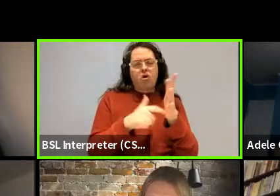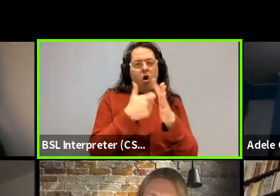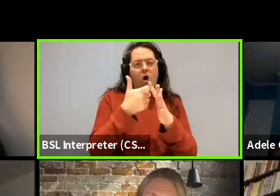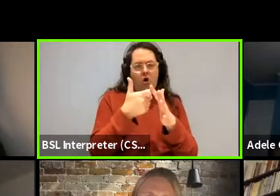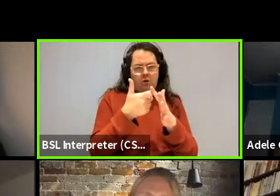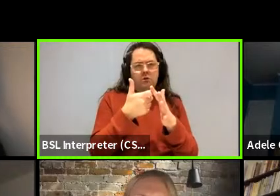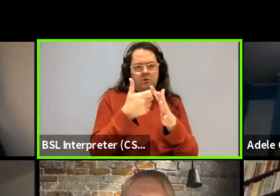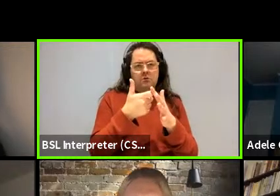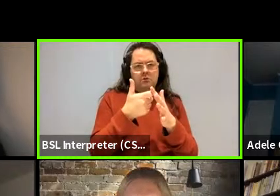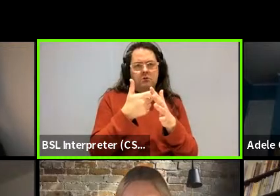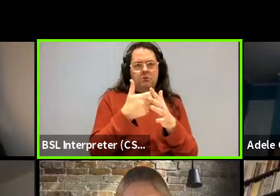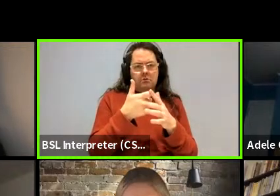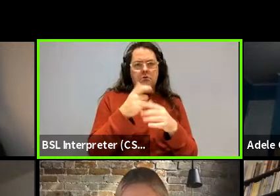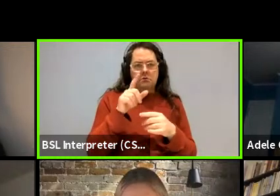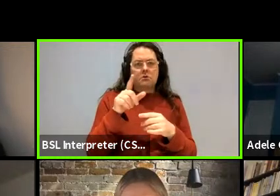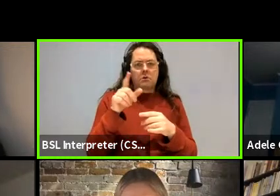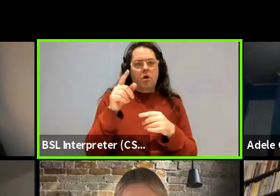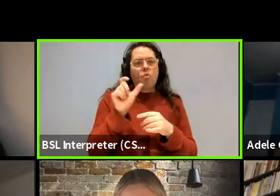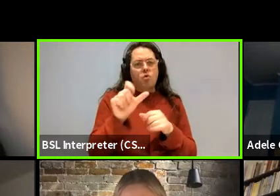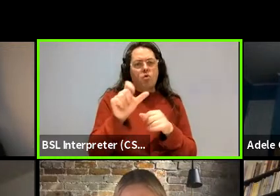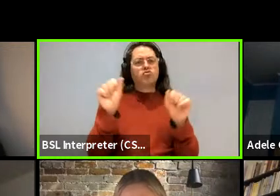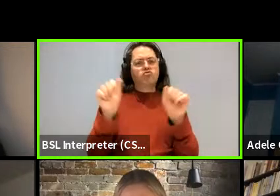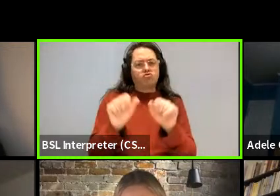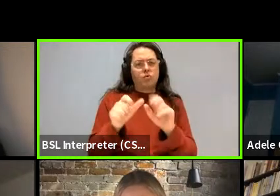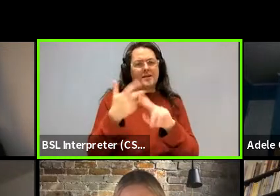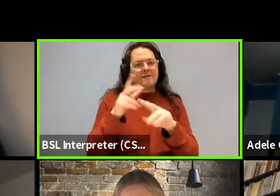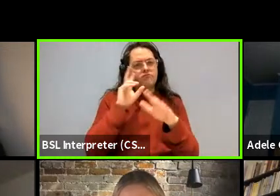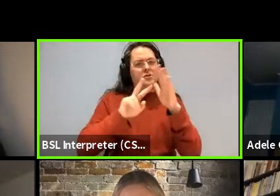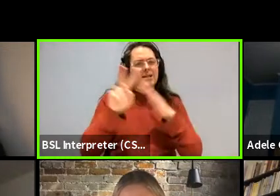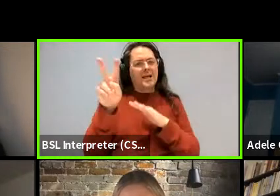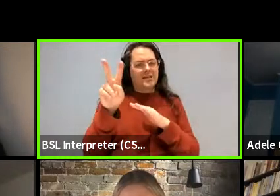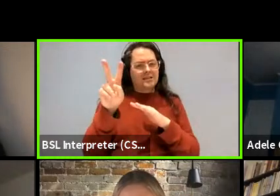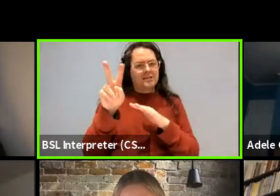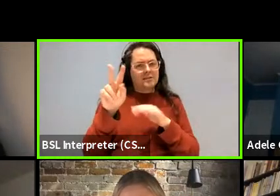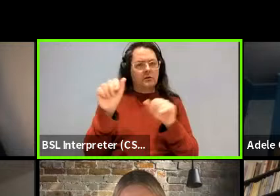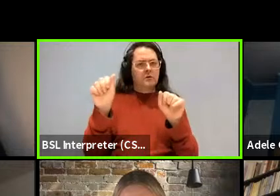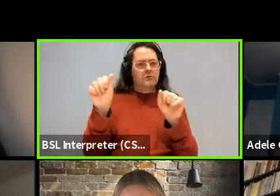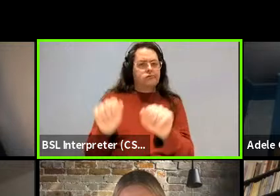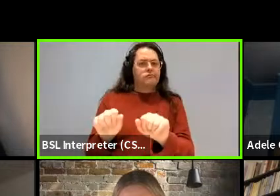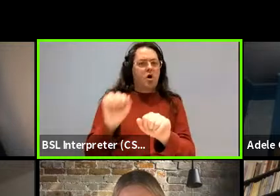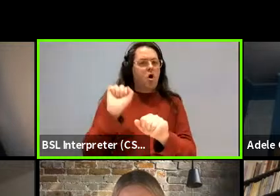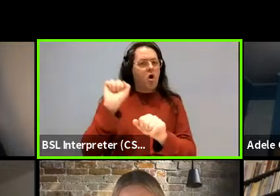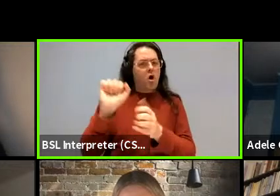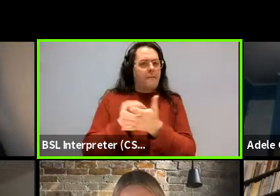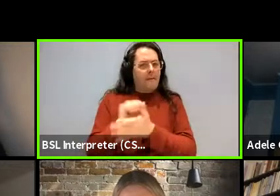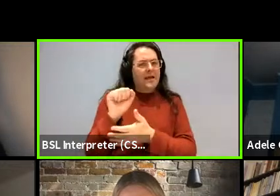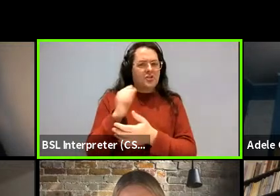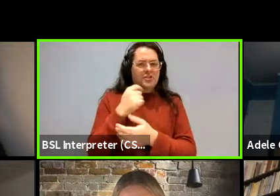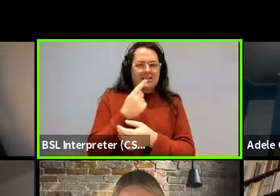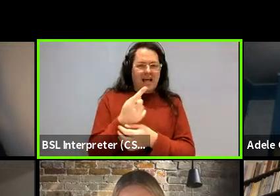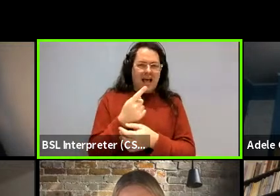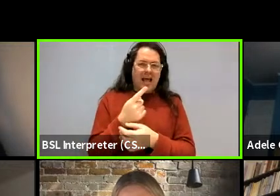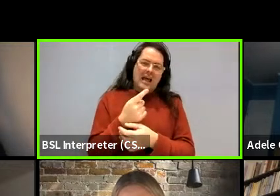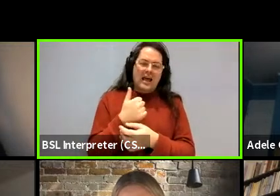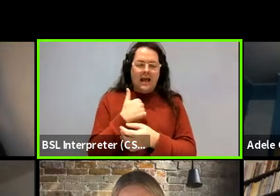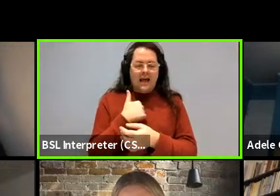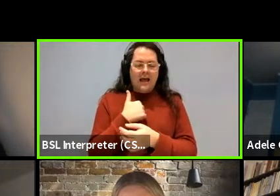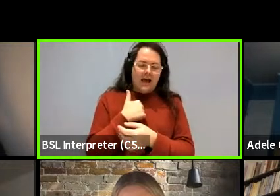words get shortened in predictable context, basically. That's roughly what that paper shows. I'm, you know, I sort of freeze